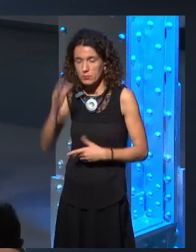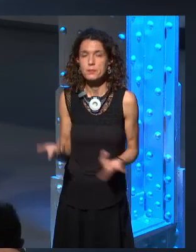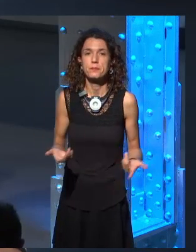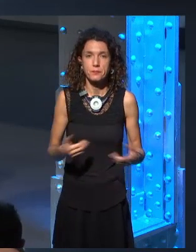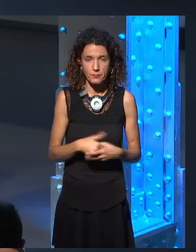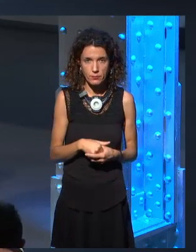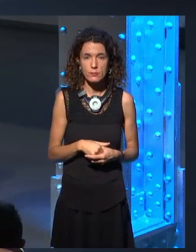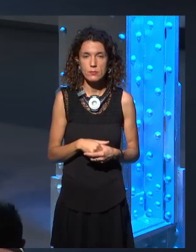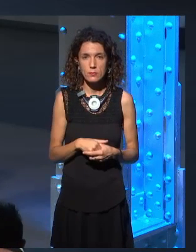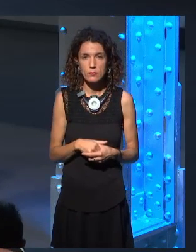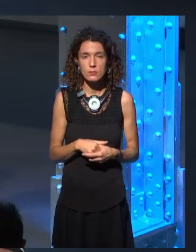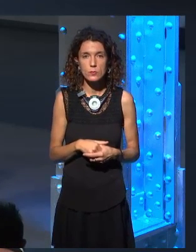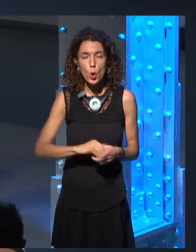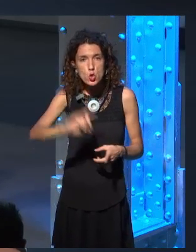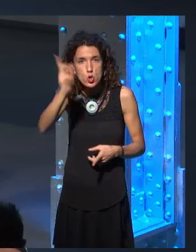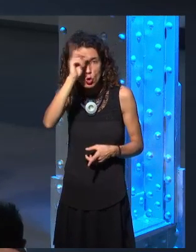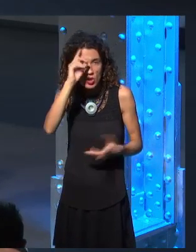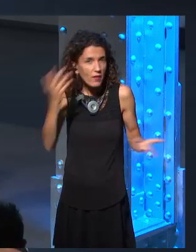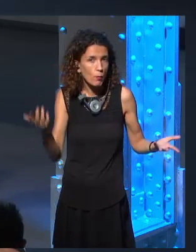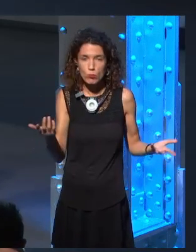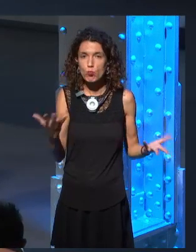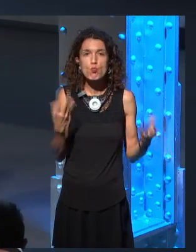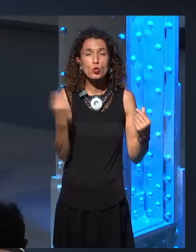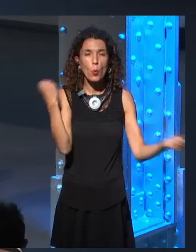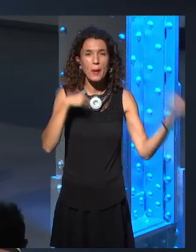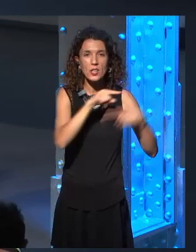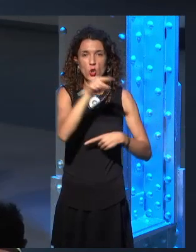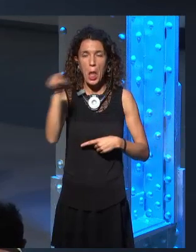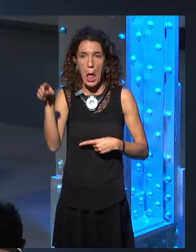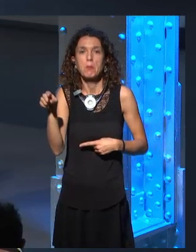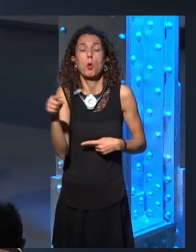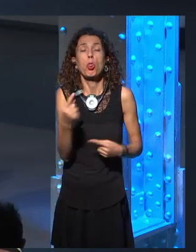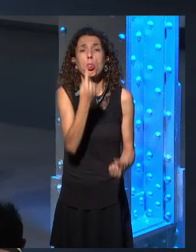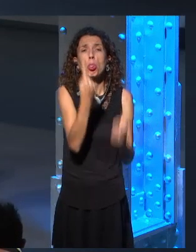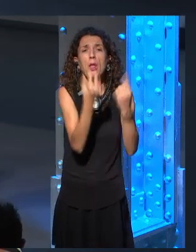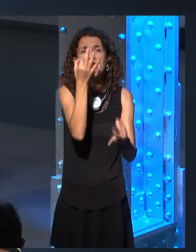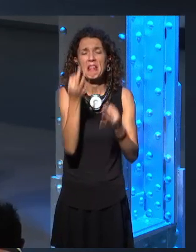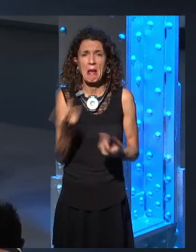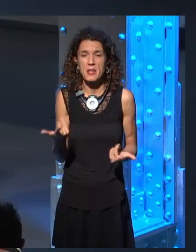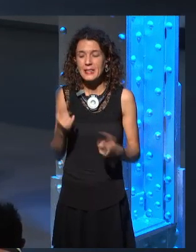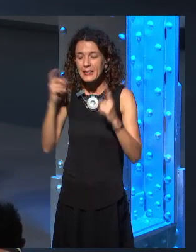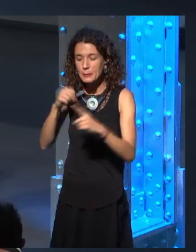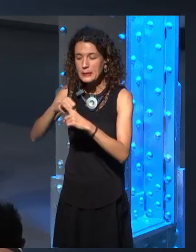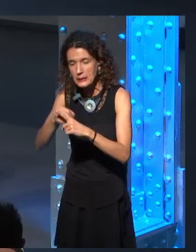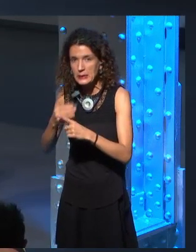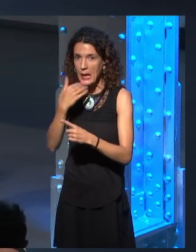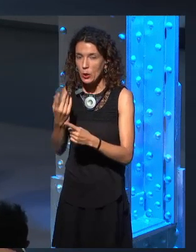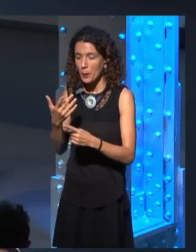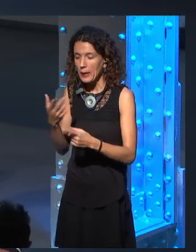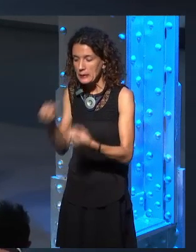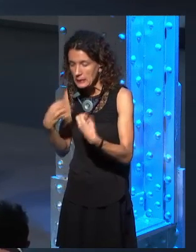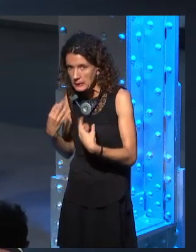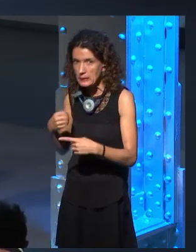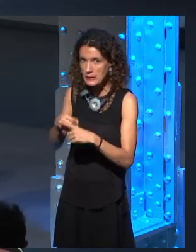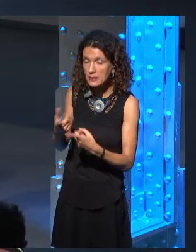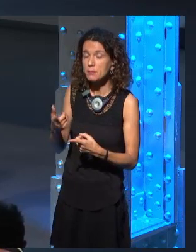We don't know anything. So we tried it. George didn't, you know, didn't see the point of spending time trying to come up with it at